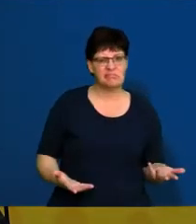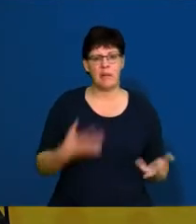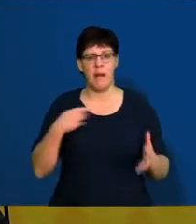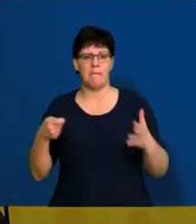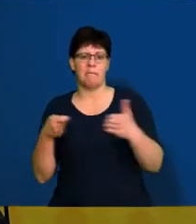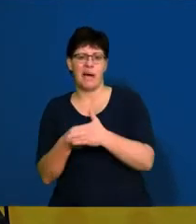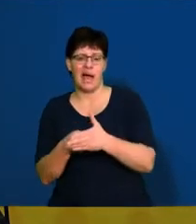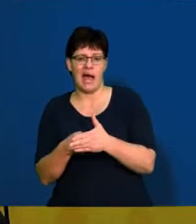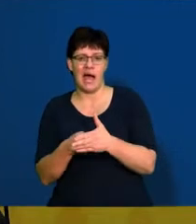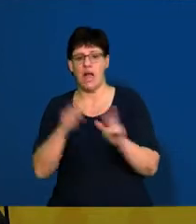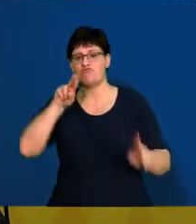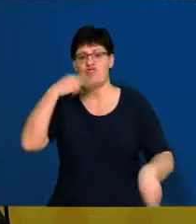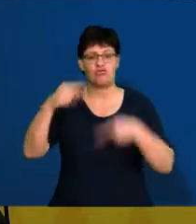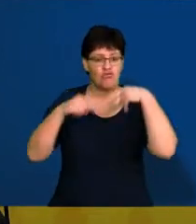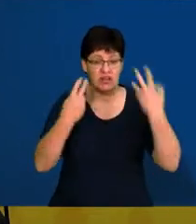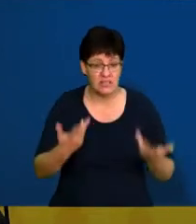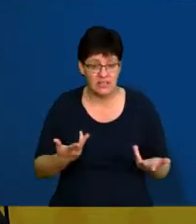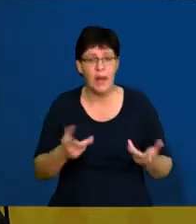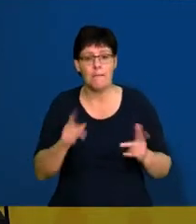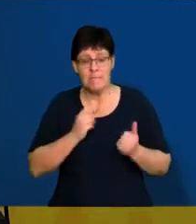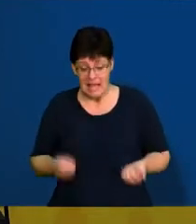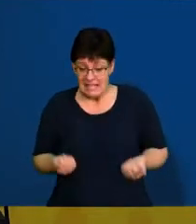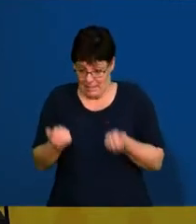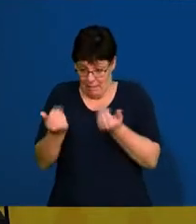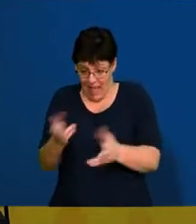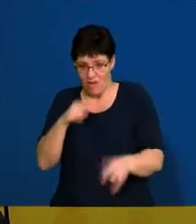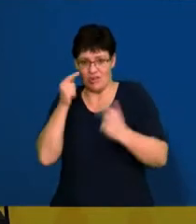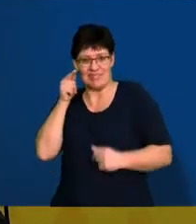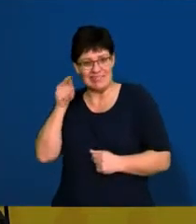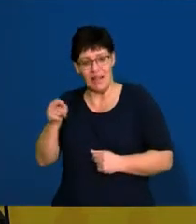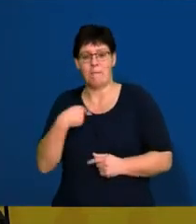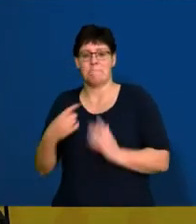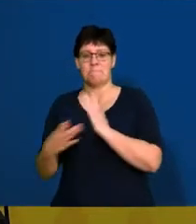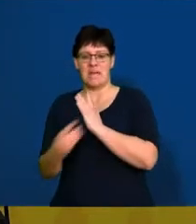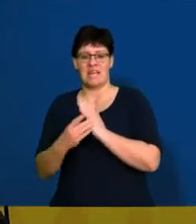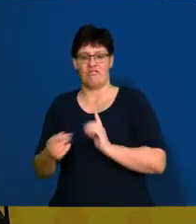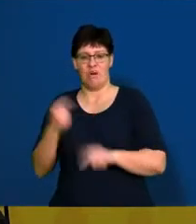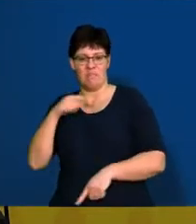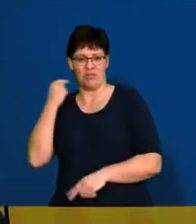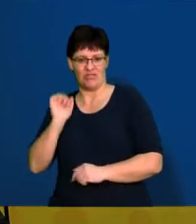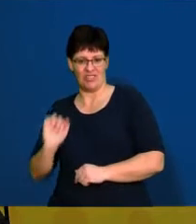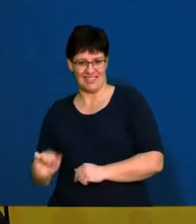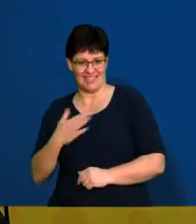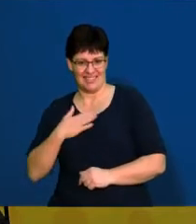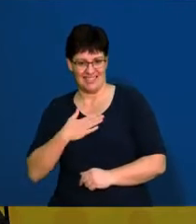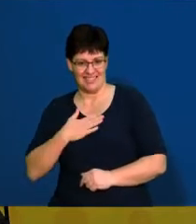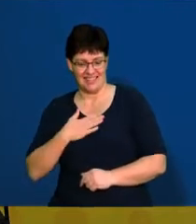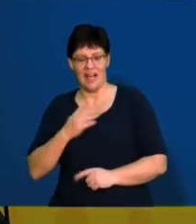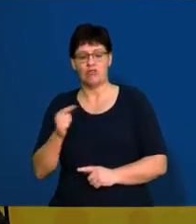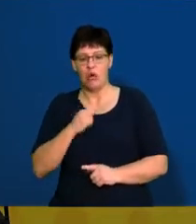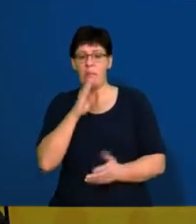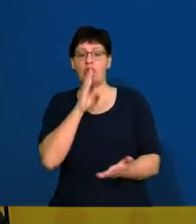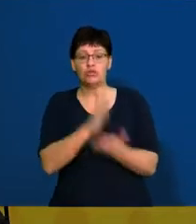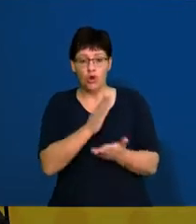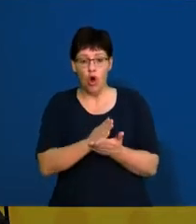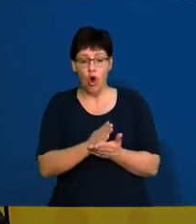a restaurant where I supply the restaurant with all the meat from my butchery so I can ensure that I have